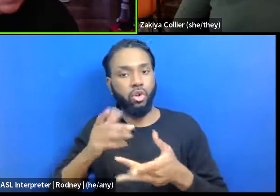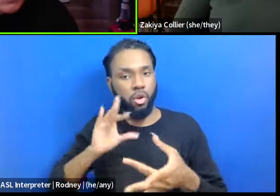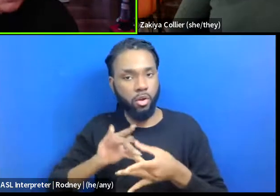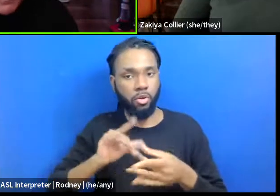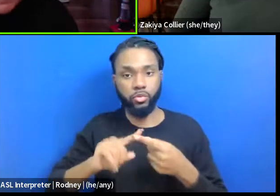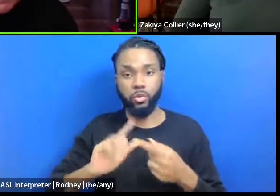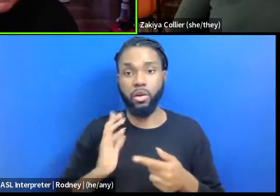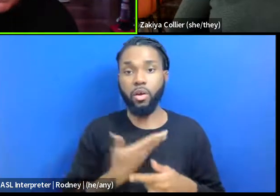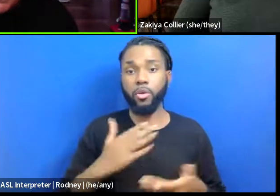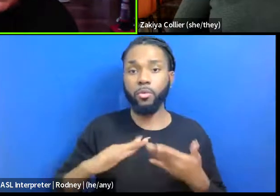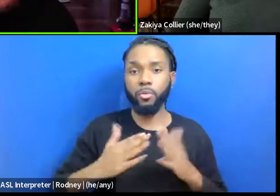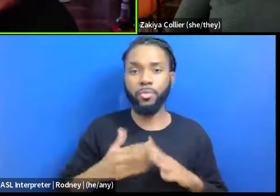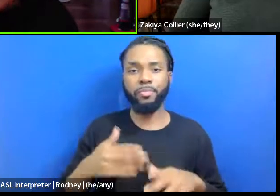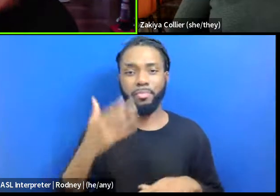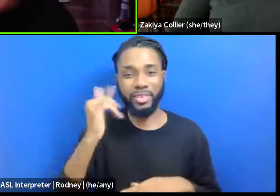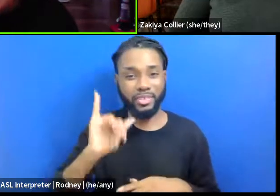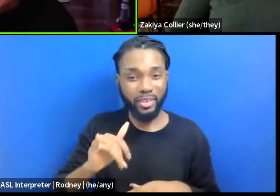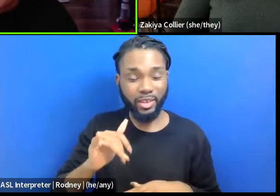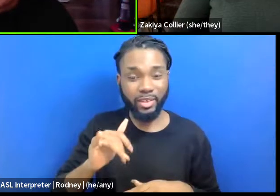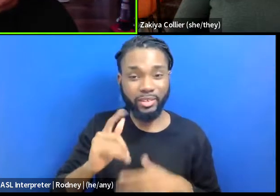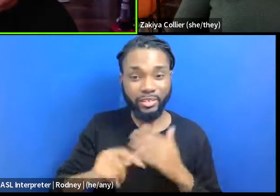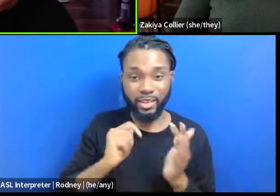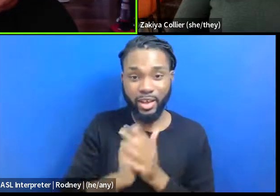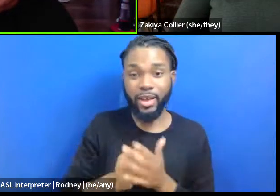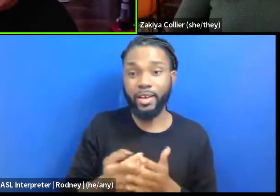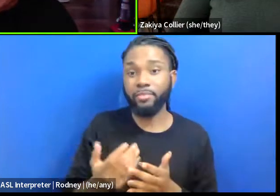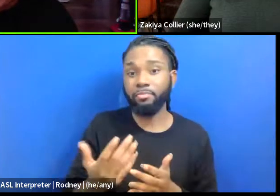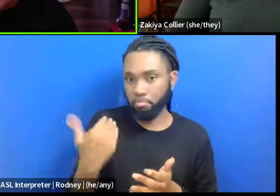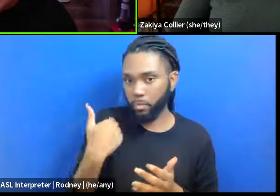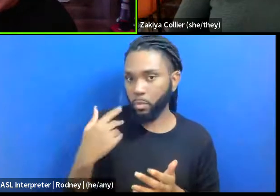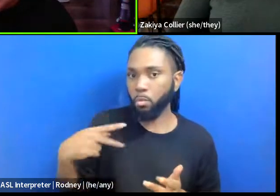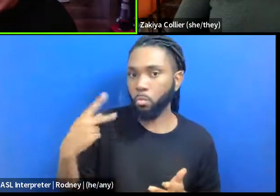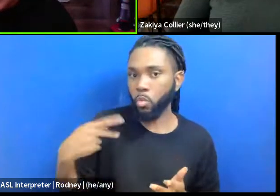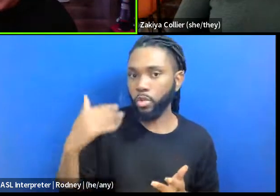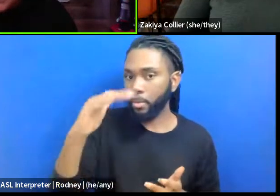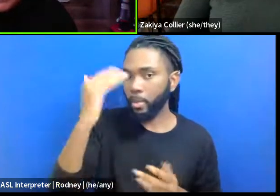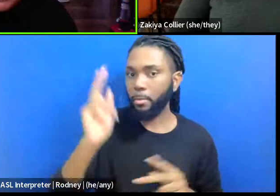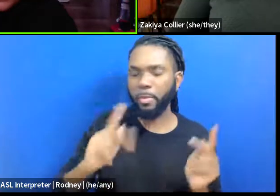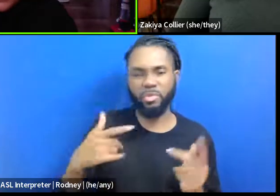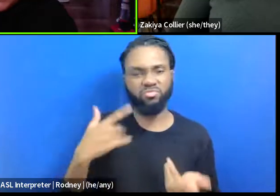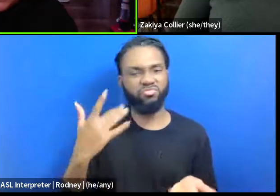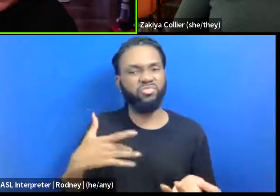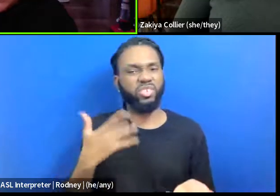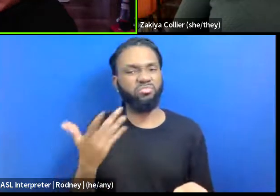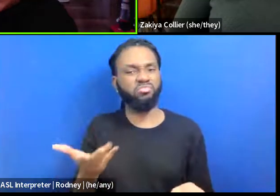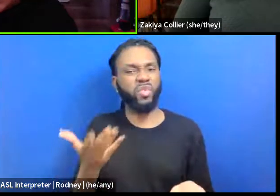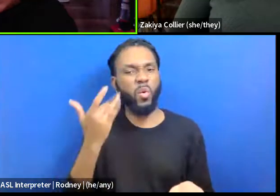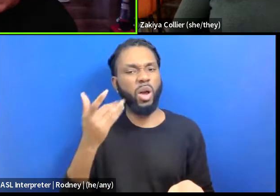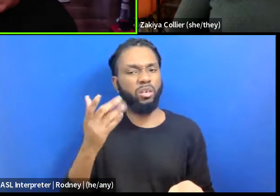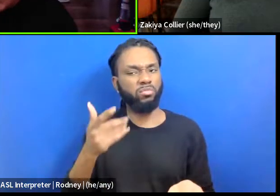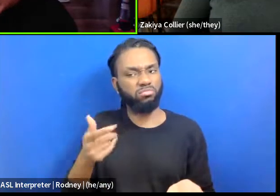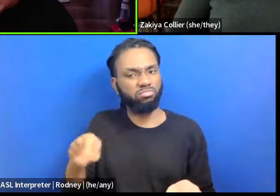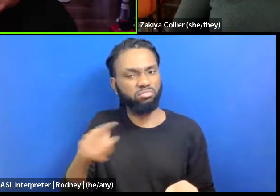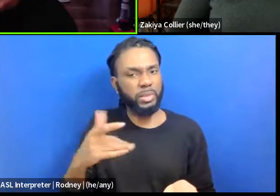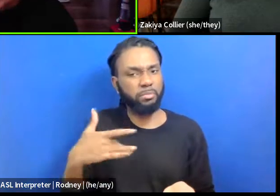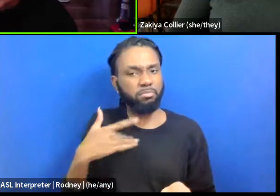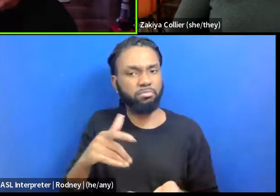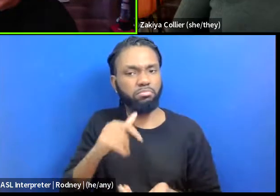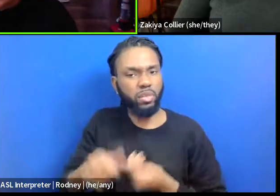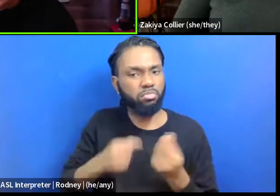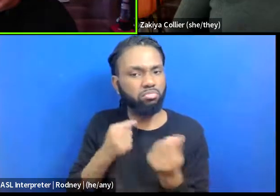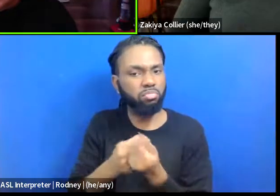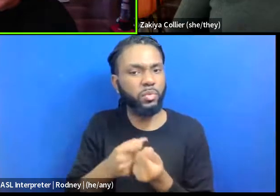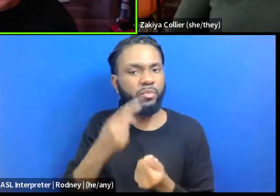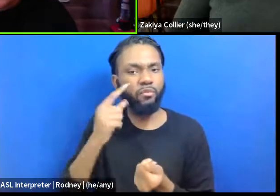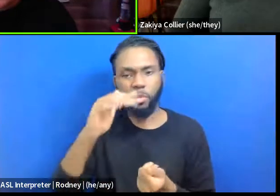were like, why won't Black people, you know, in Portland, obviously, show up for Black lives, for showing up for, you know, the protests and